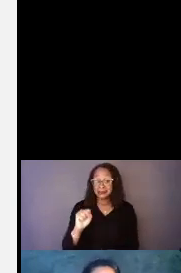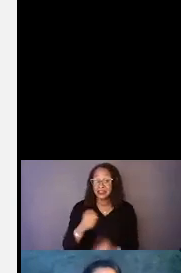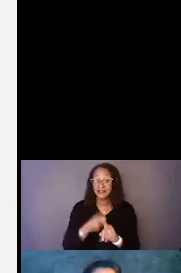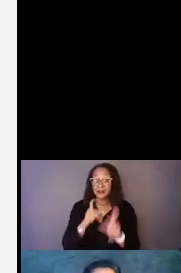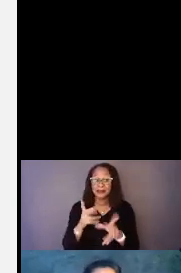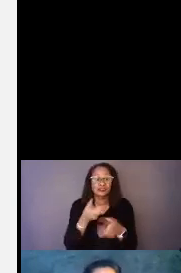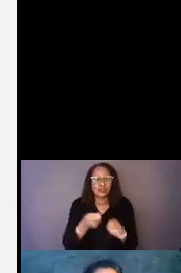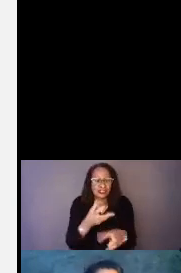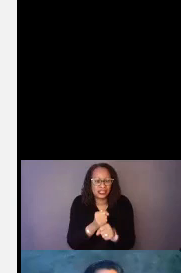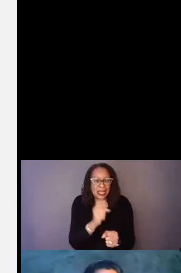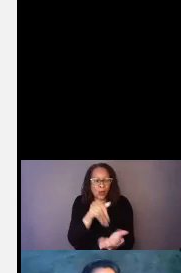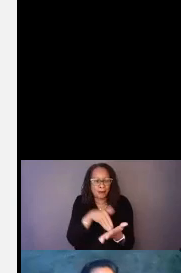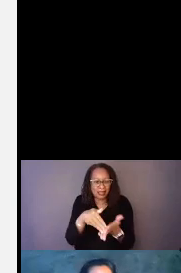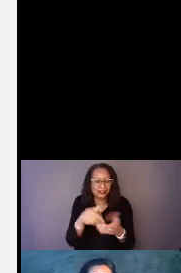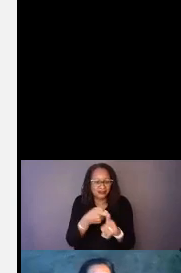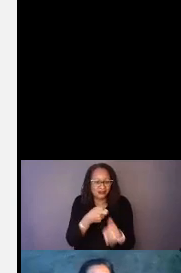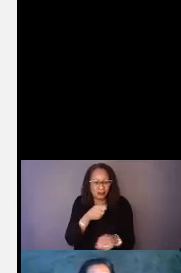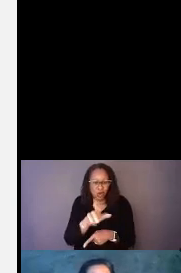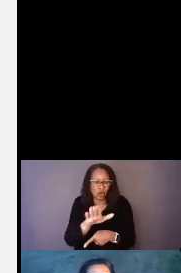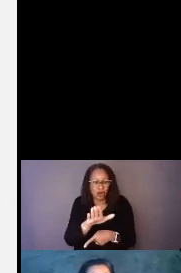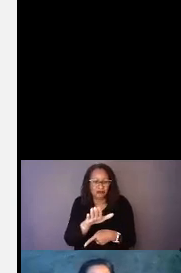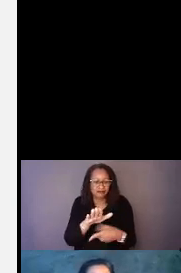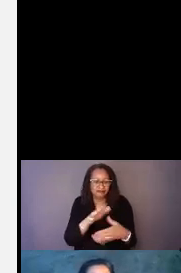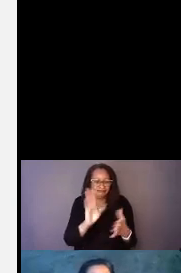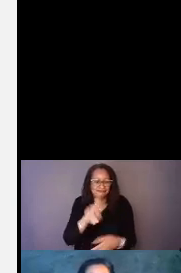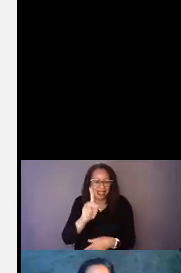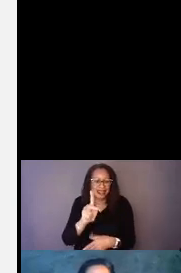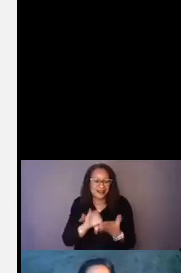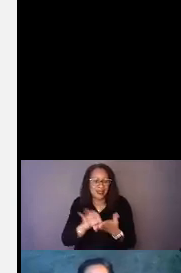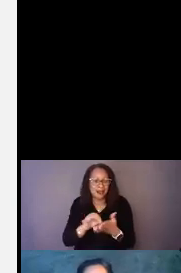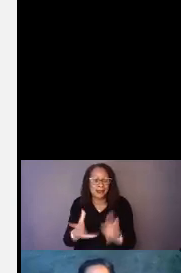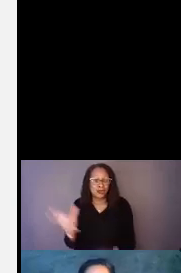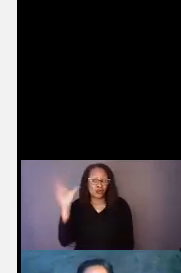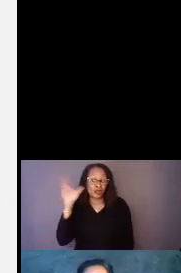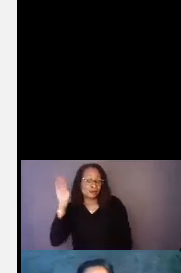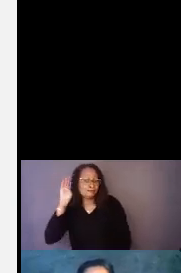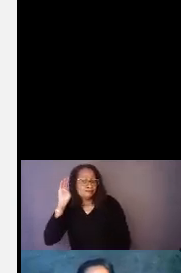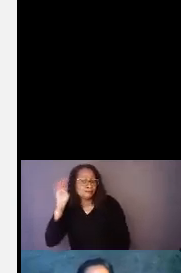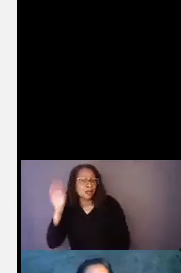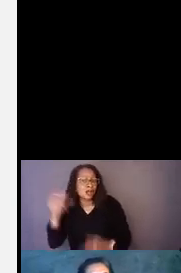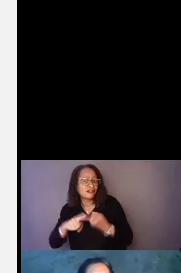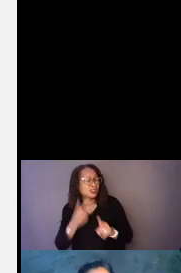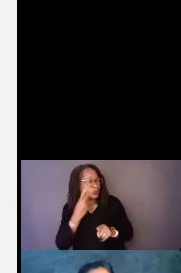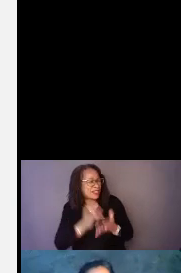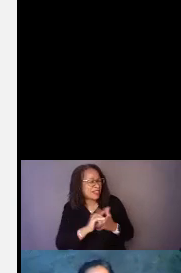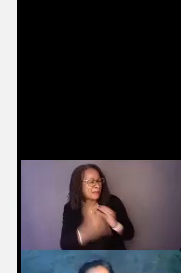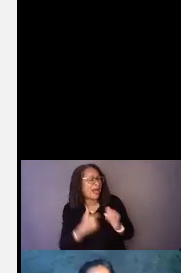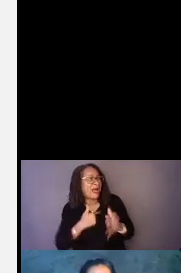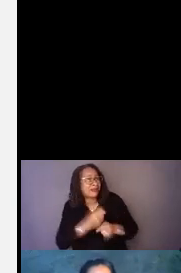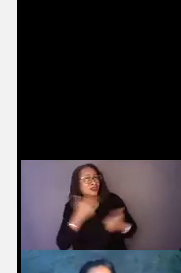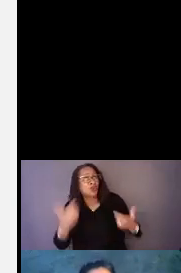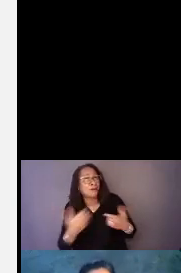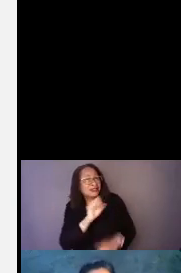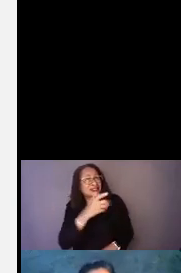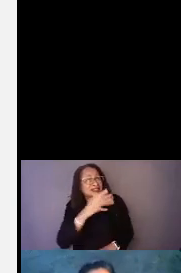a million dollars with your bank account. You maybe hear other friends say, oh, did you get that scam? And you know already by